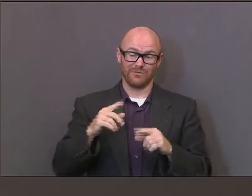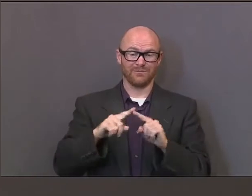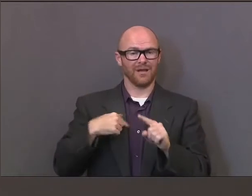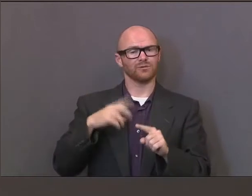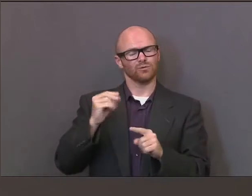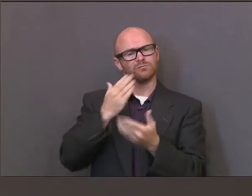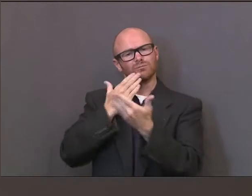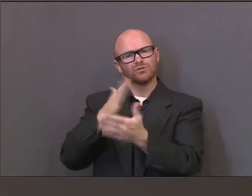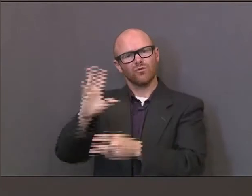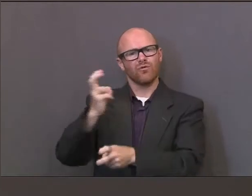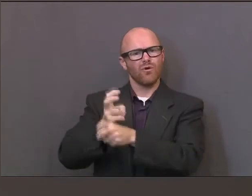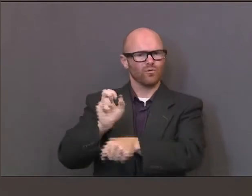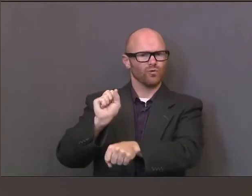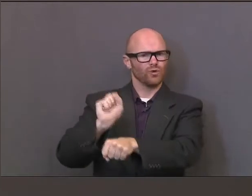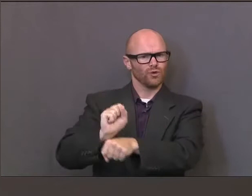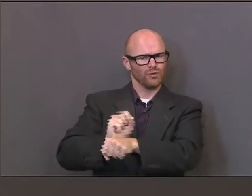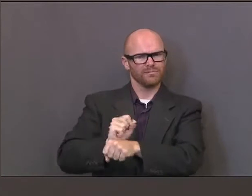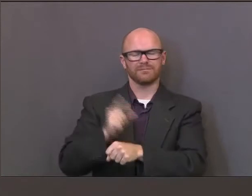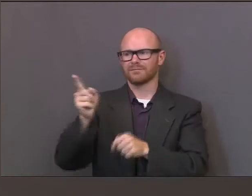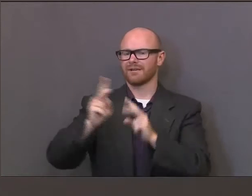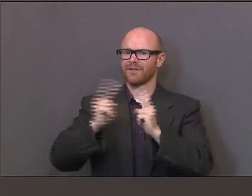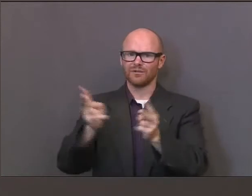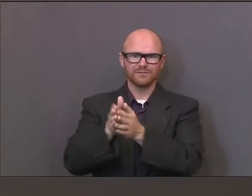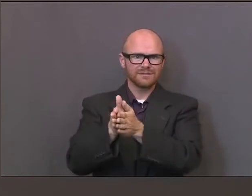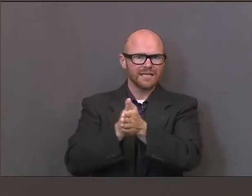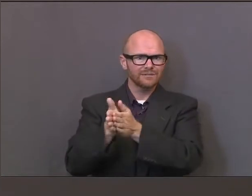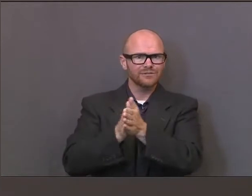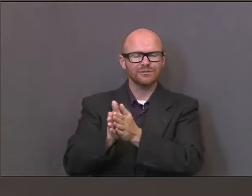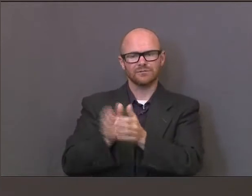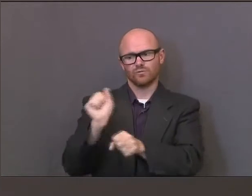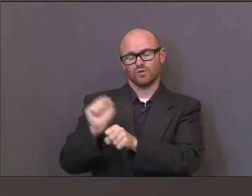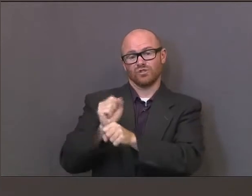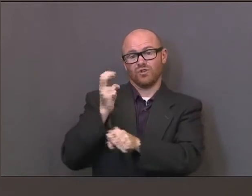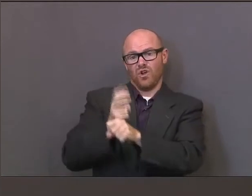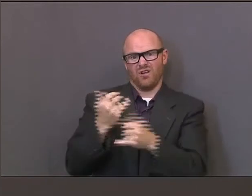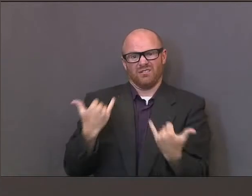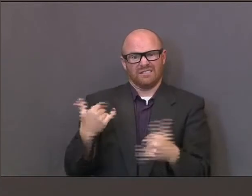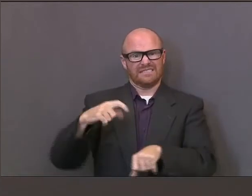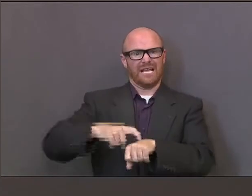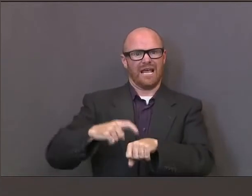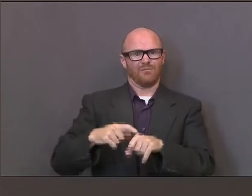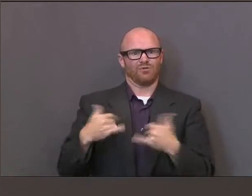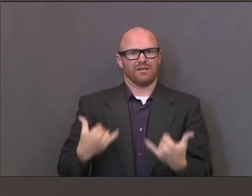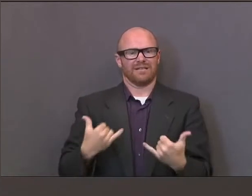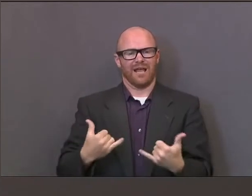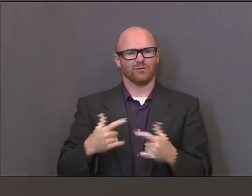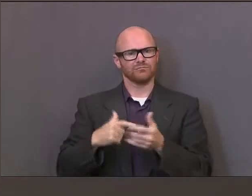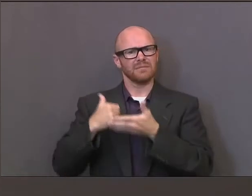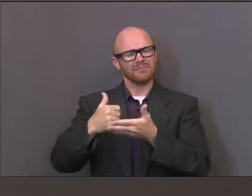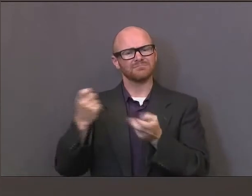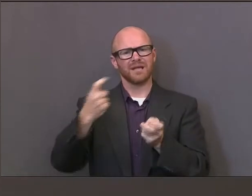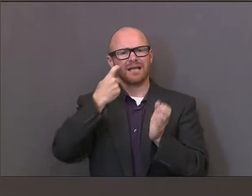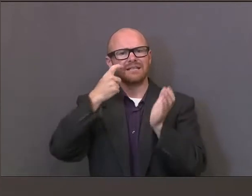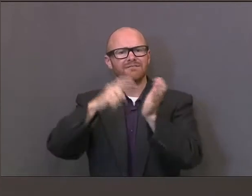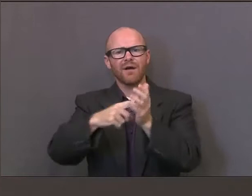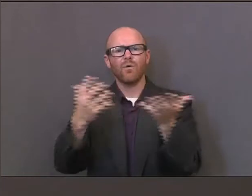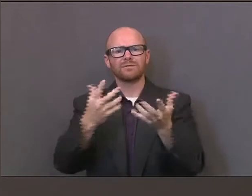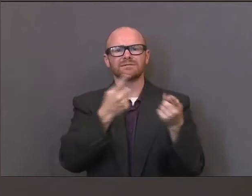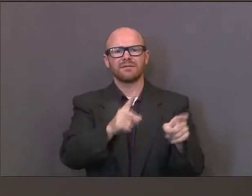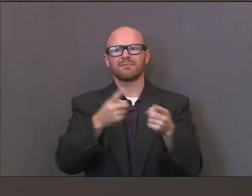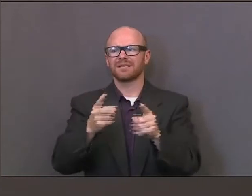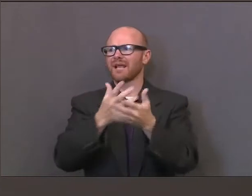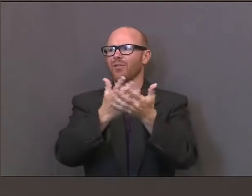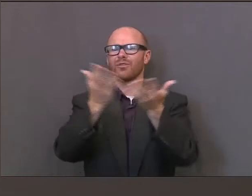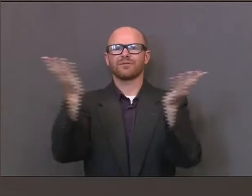team and being so diligent at this critical time to help us identify really what's taking place. Data